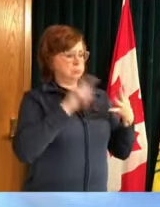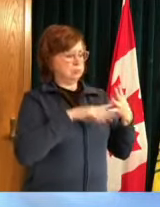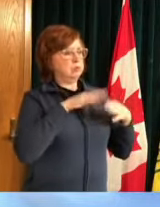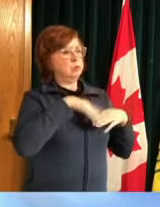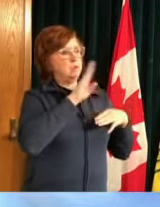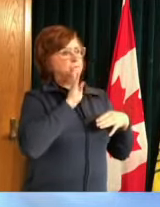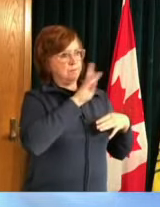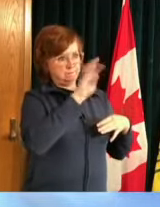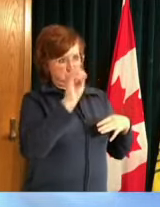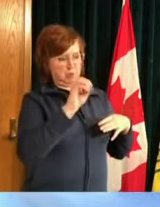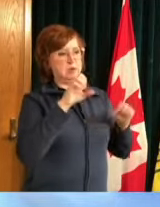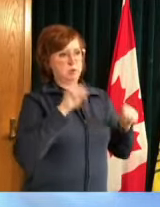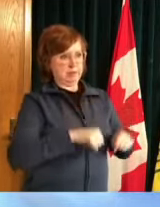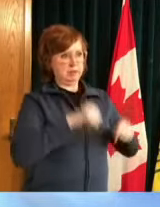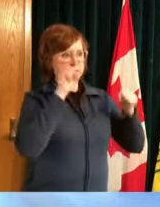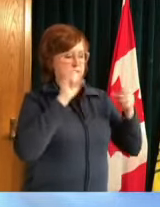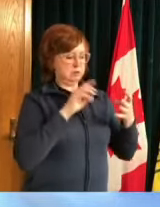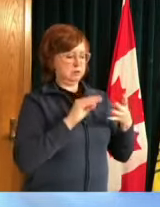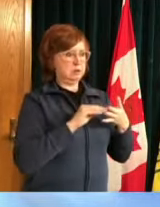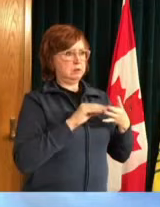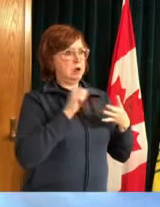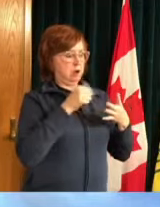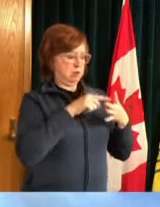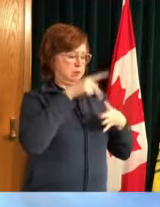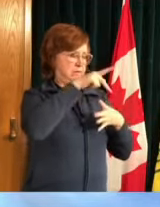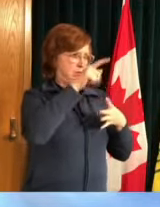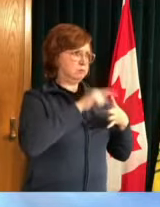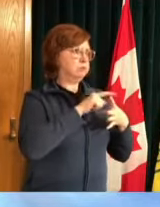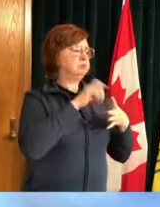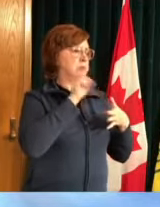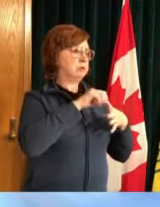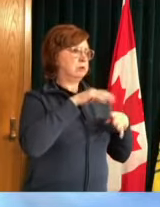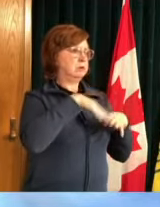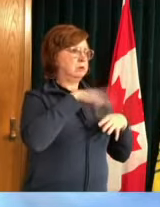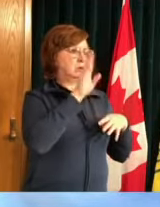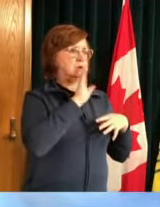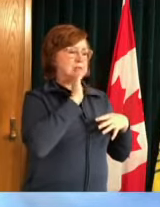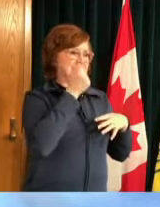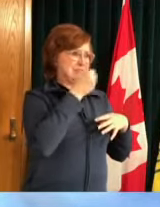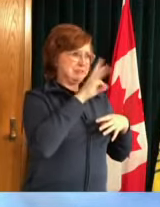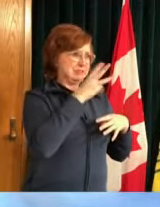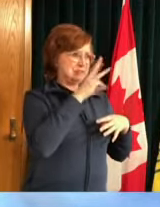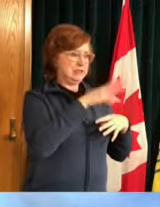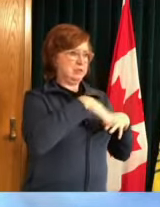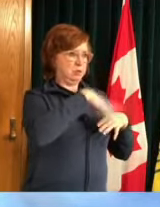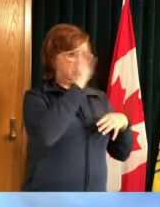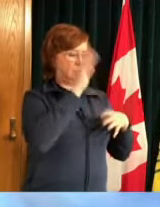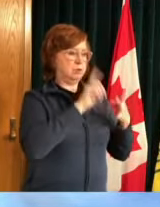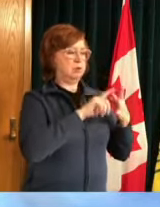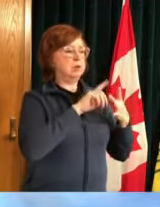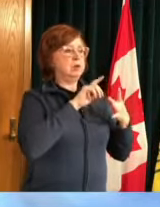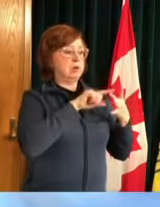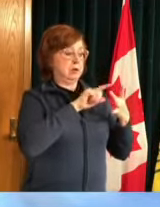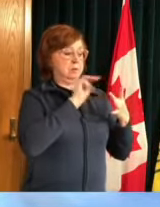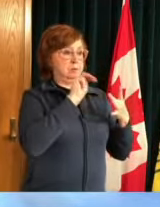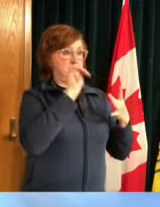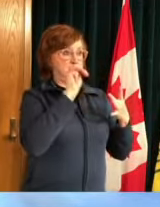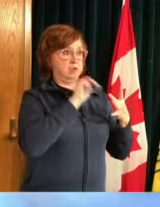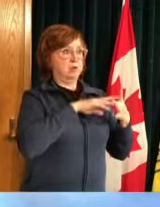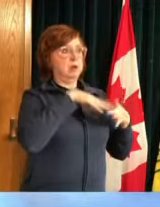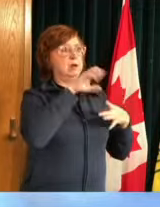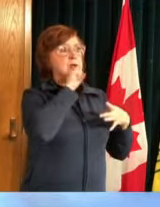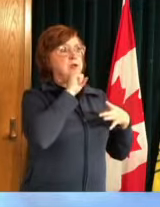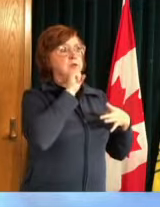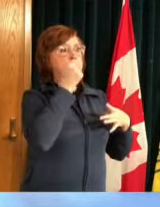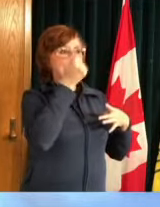pfizer can be used for 16 and older moderna 18 and older and i would encourage everyone to get the vaccine that is